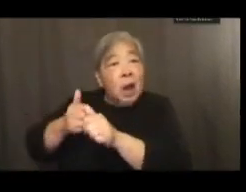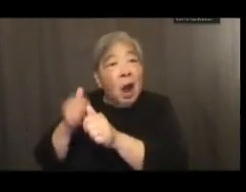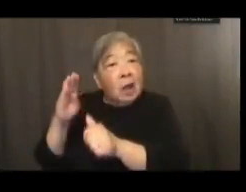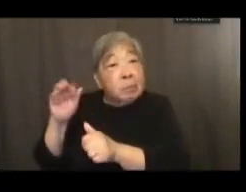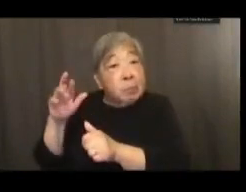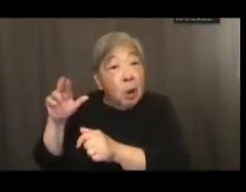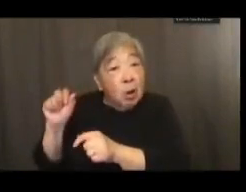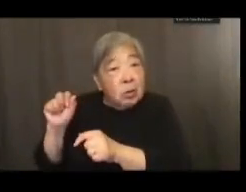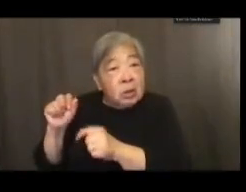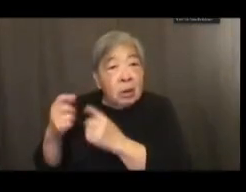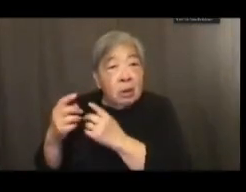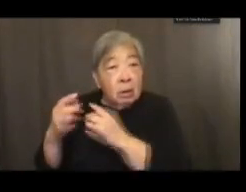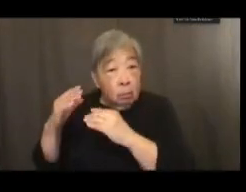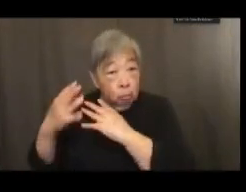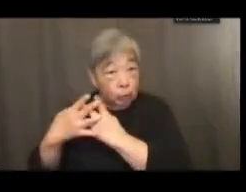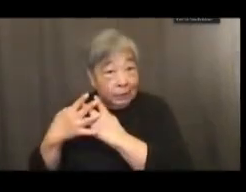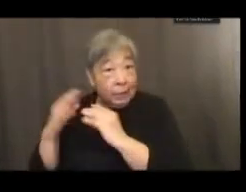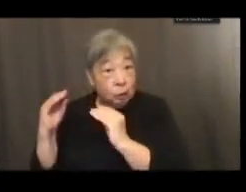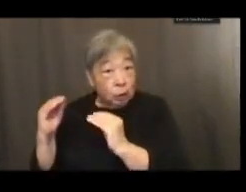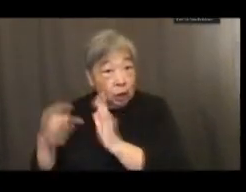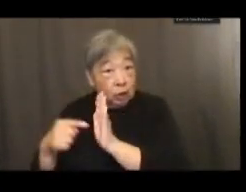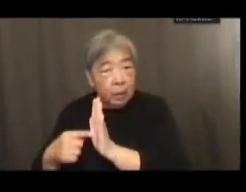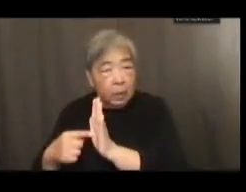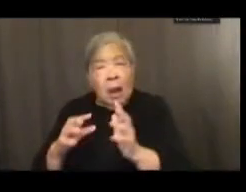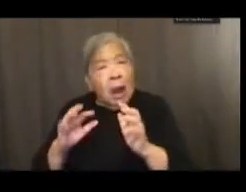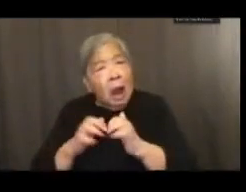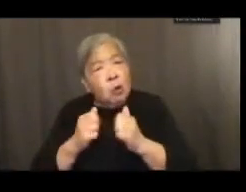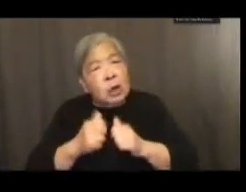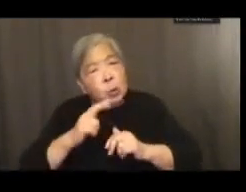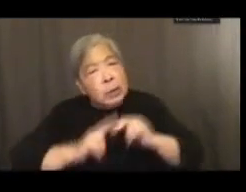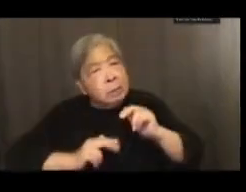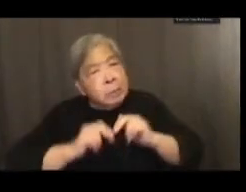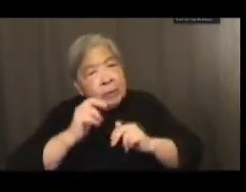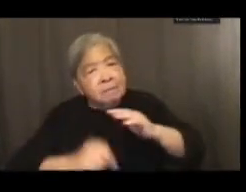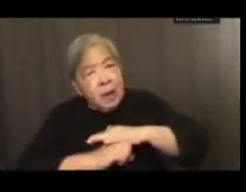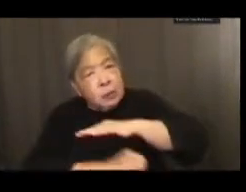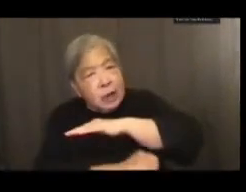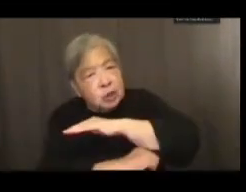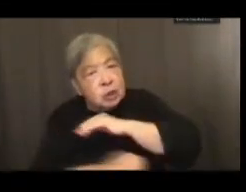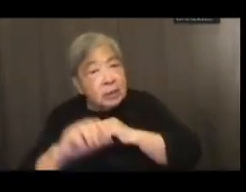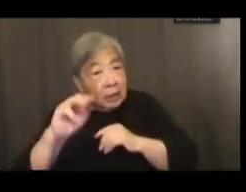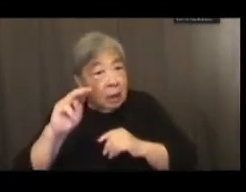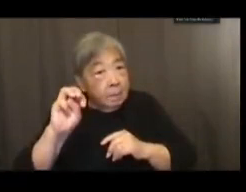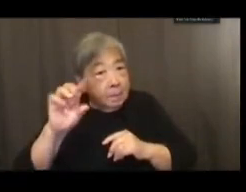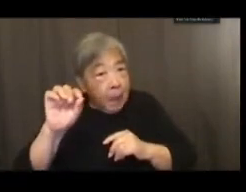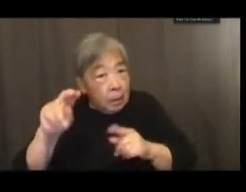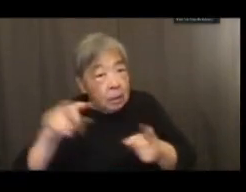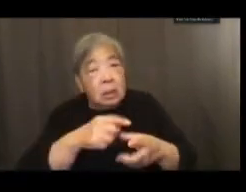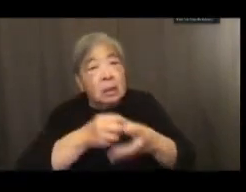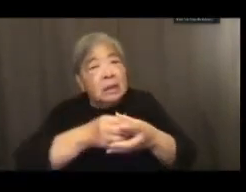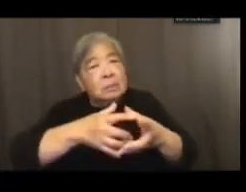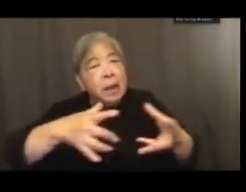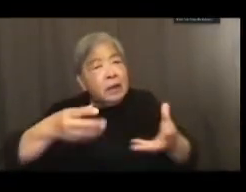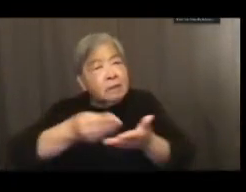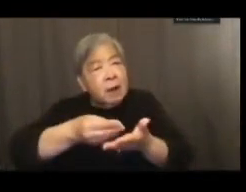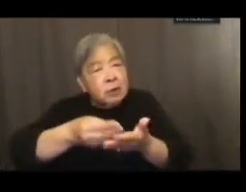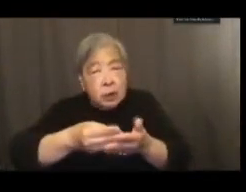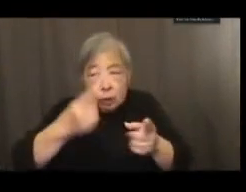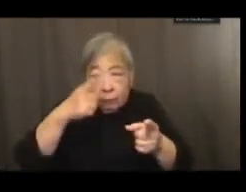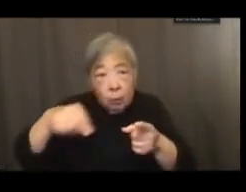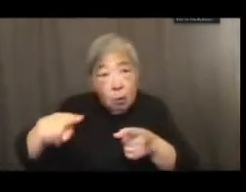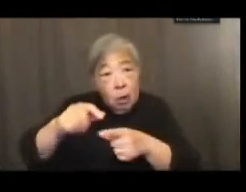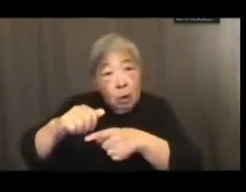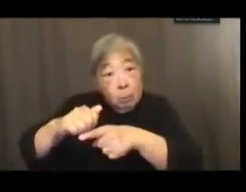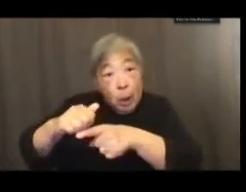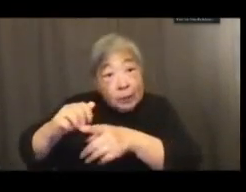model? Do we build on how foundations like Mellon and Ford are expanding fellowships for practitioners of color in the